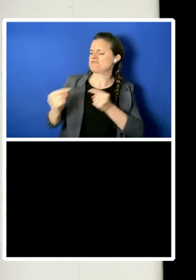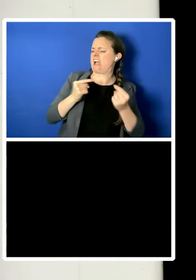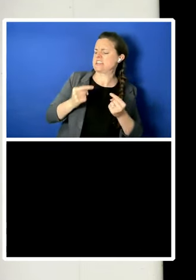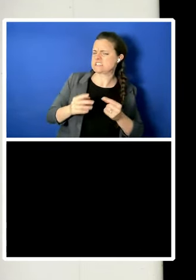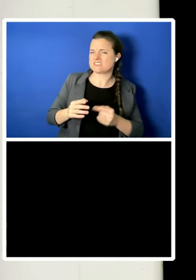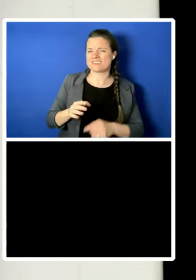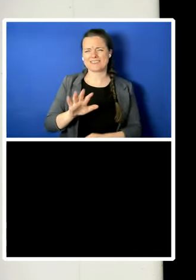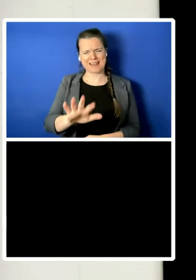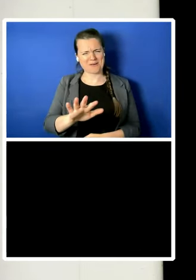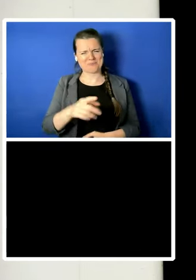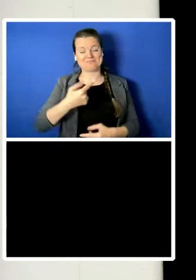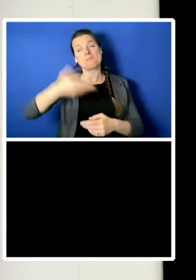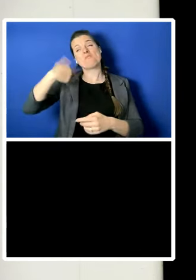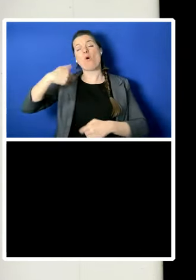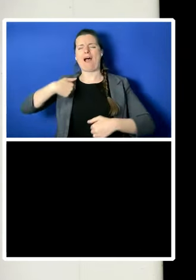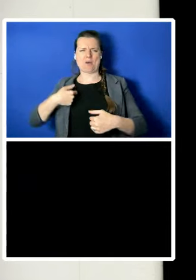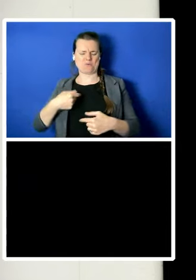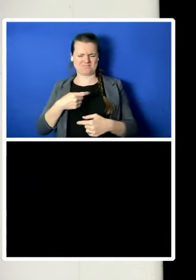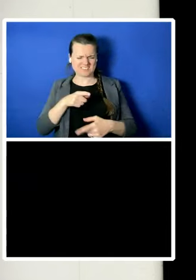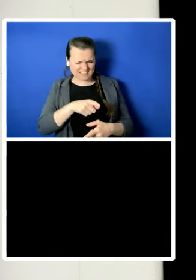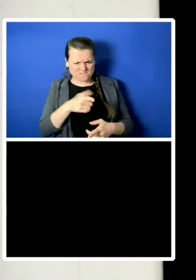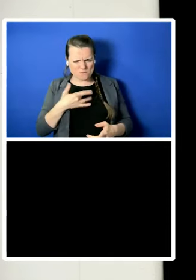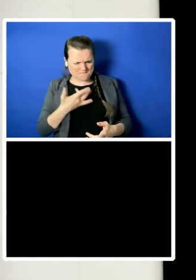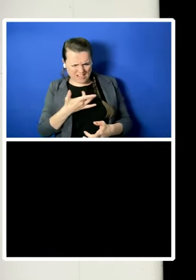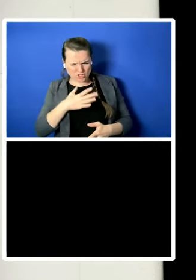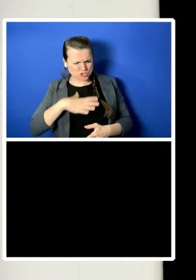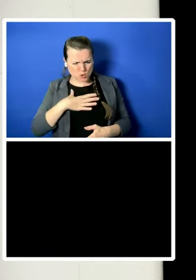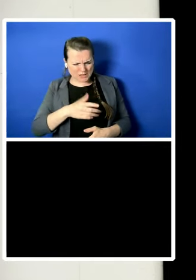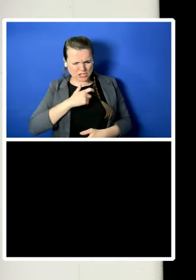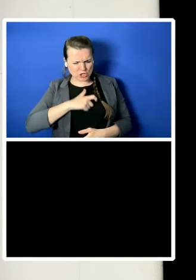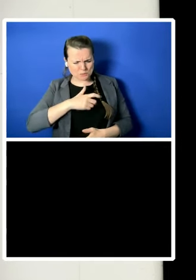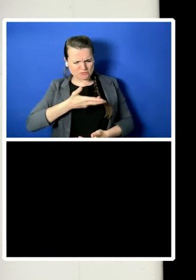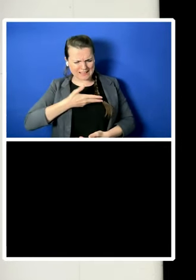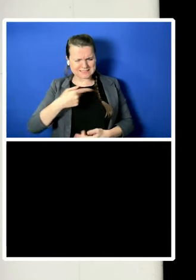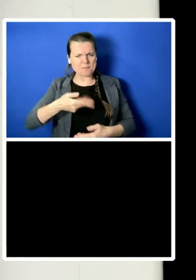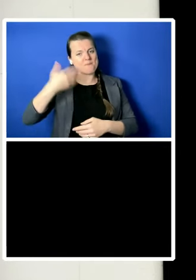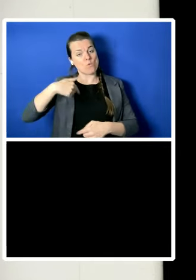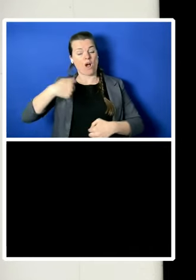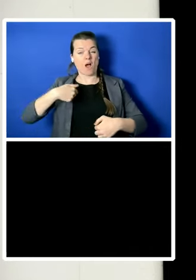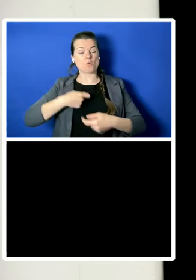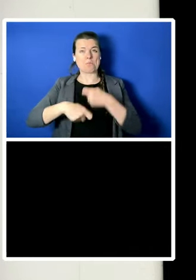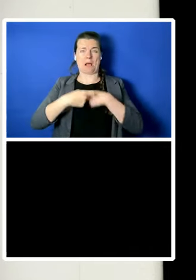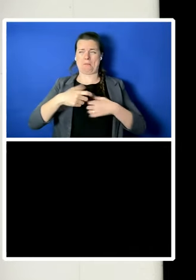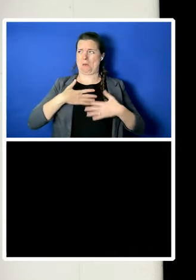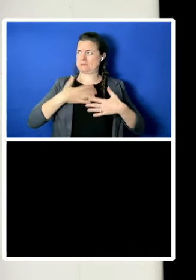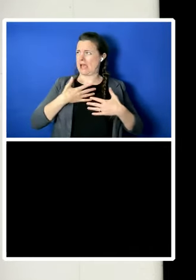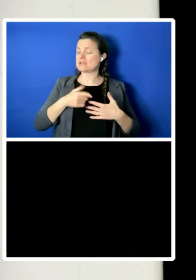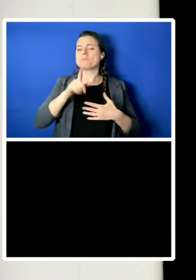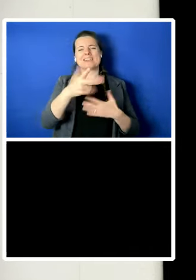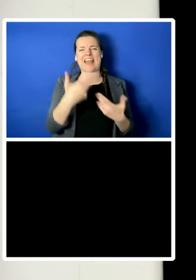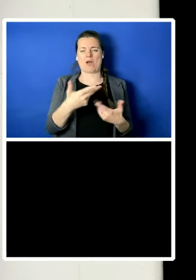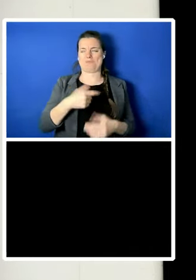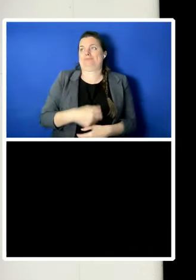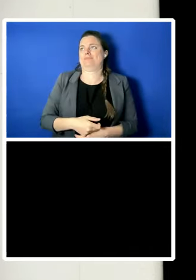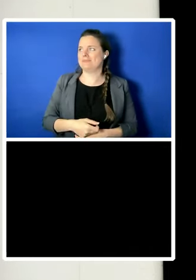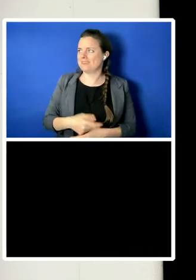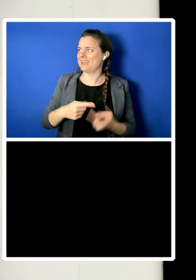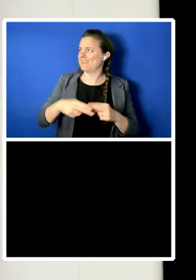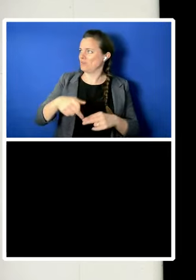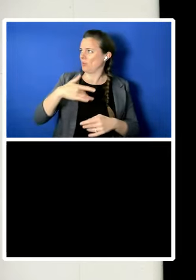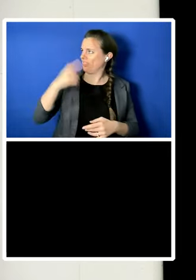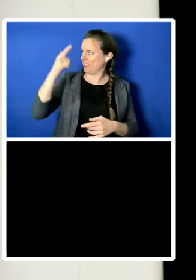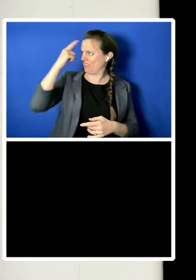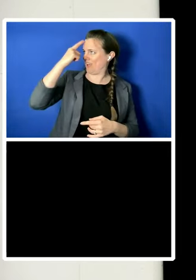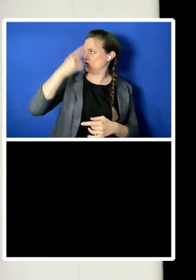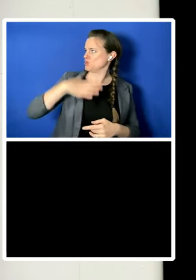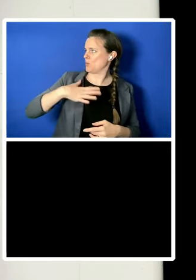didn't need human rights. If you think you don't, then lucky you. But this is a step change and Shami explores this and many other